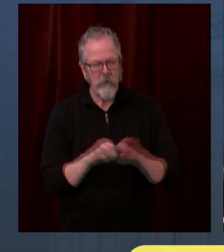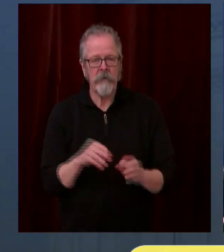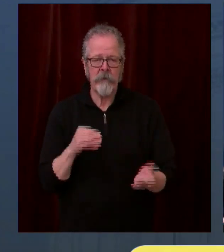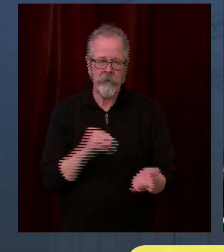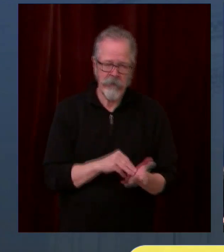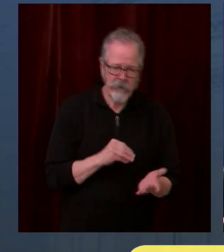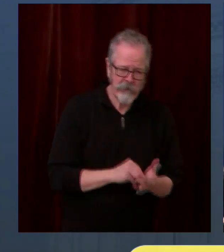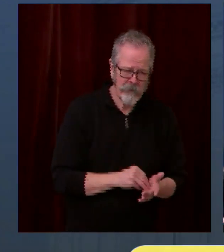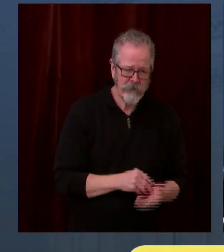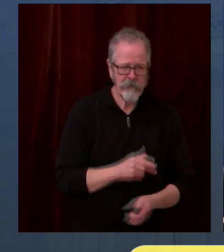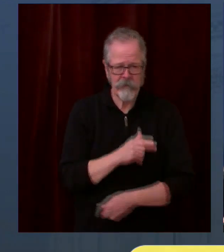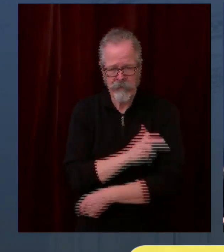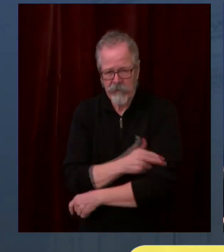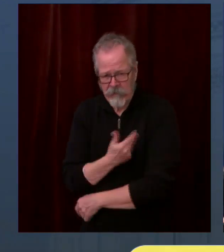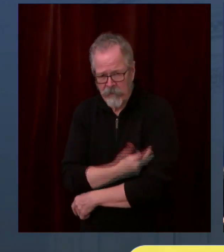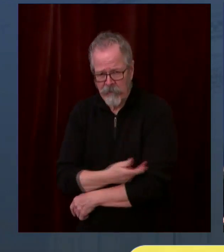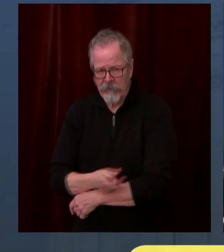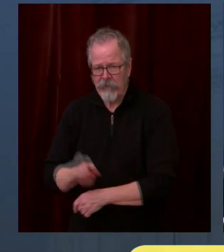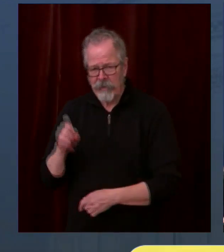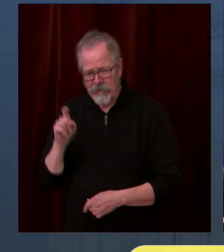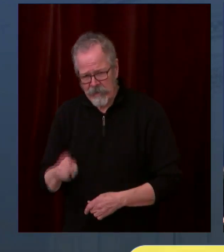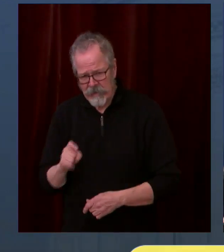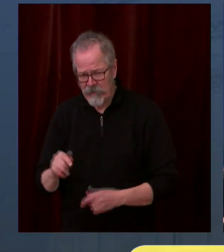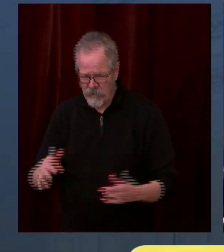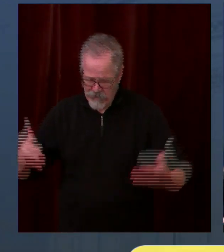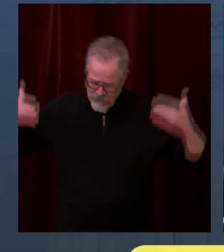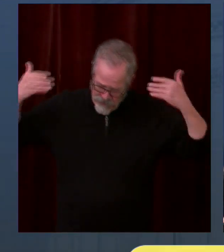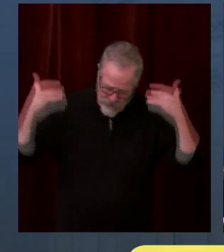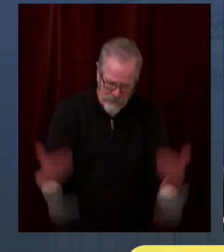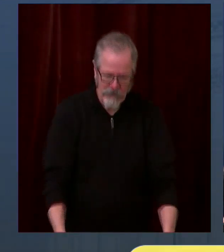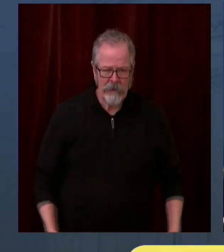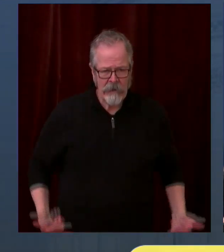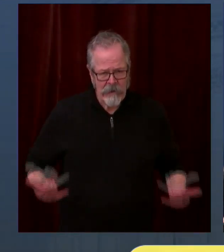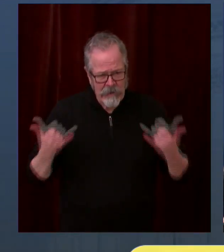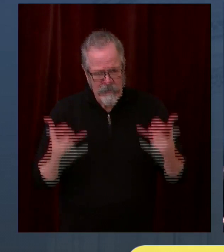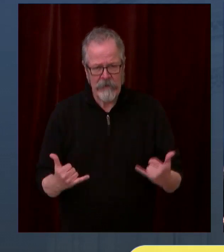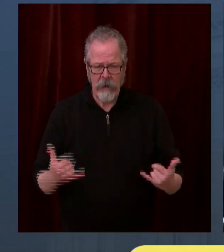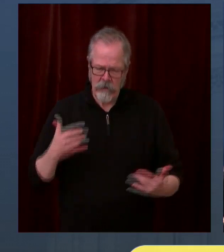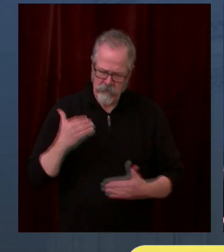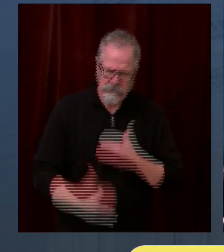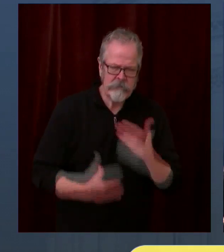If they're leery of doing that, we won't be able to get this job done.